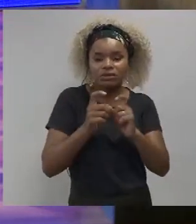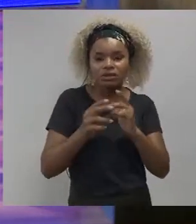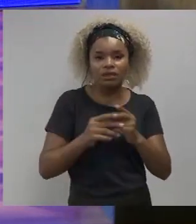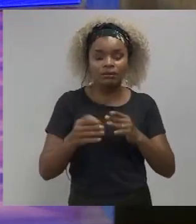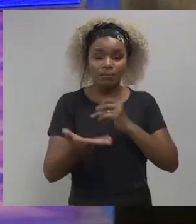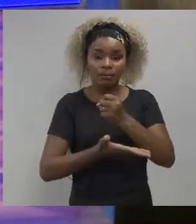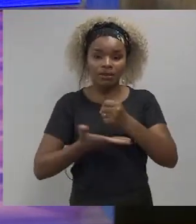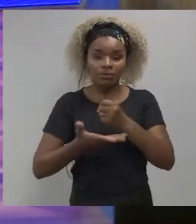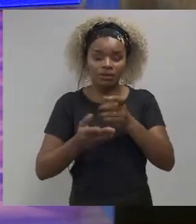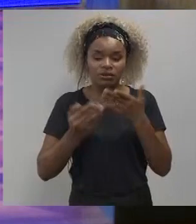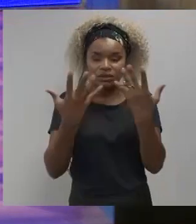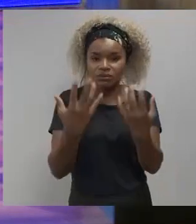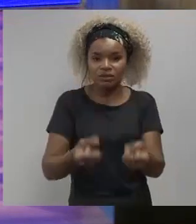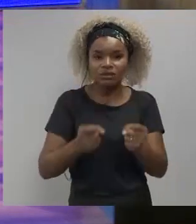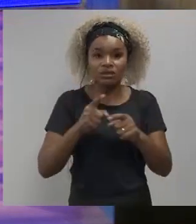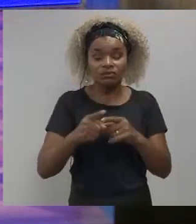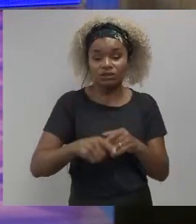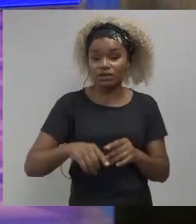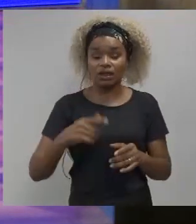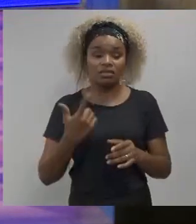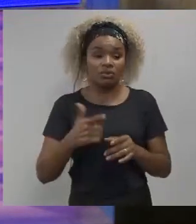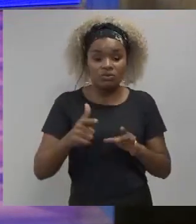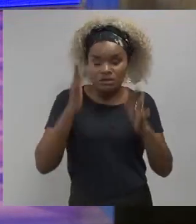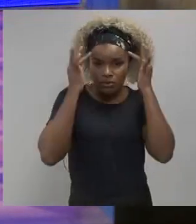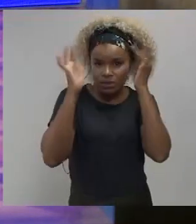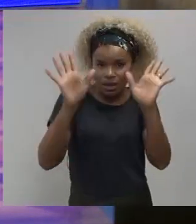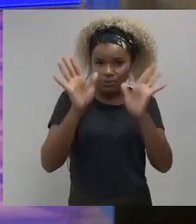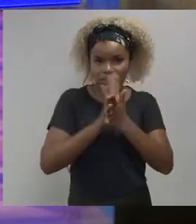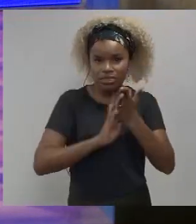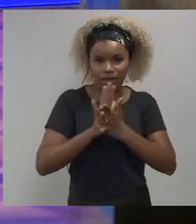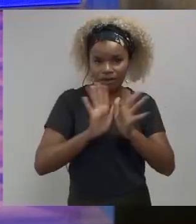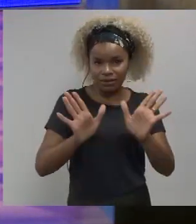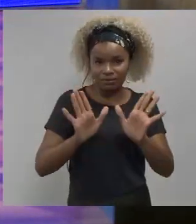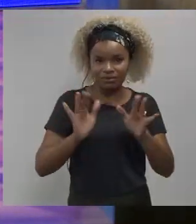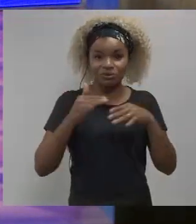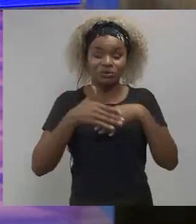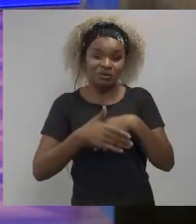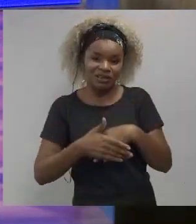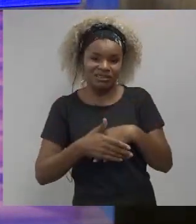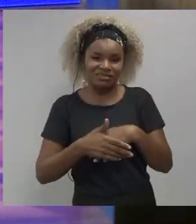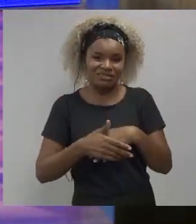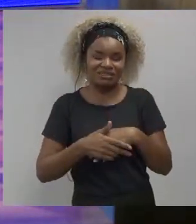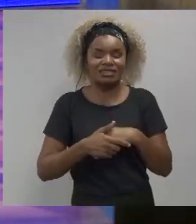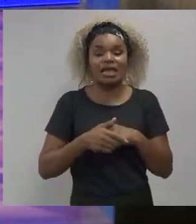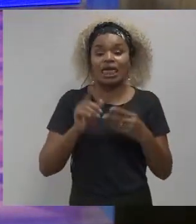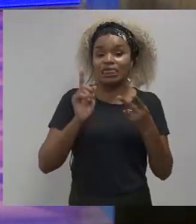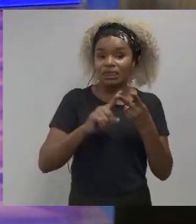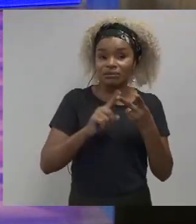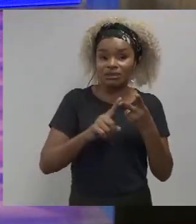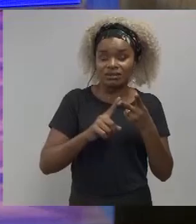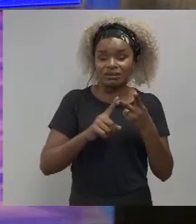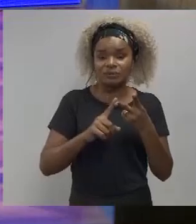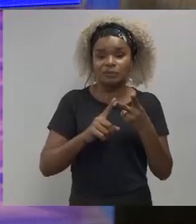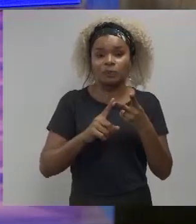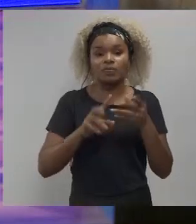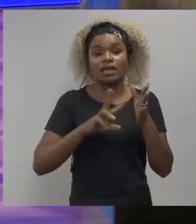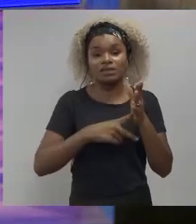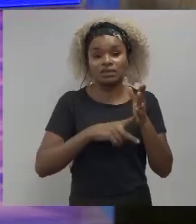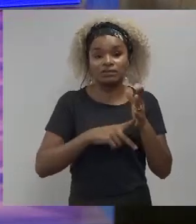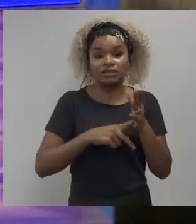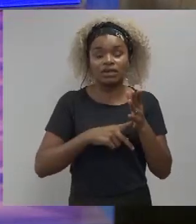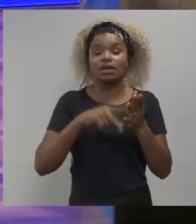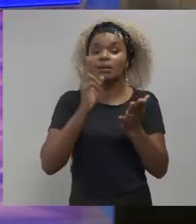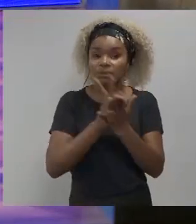admitting that you don't know everything that's humility and the second is still